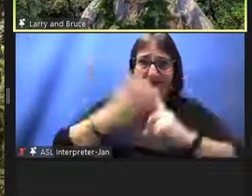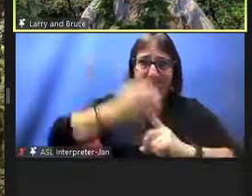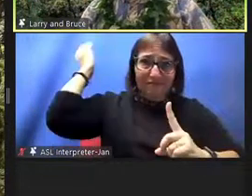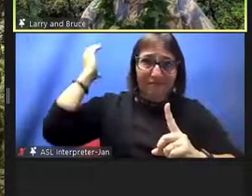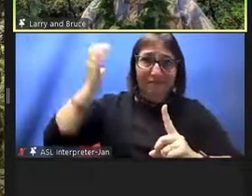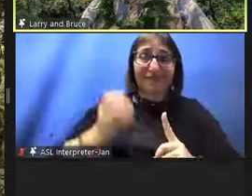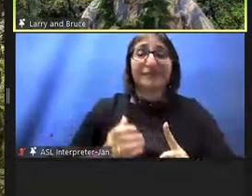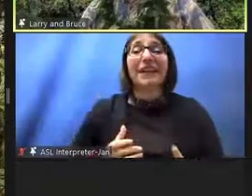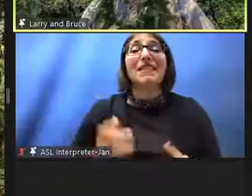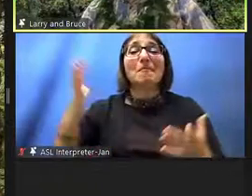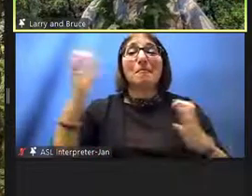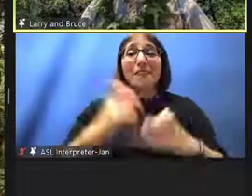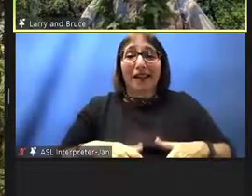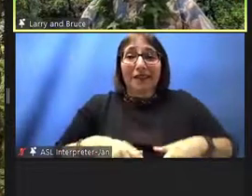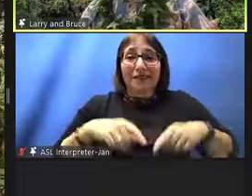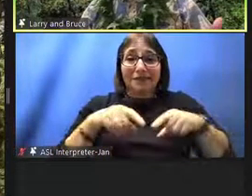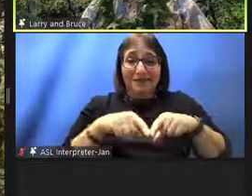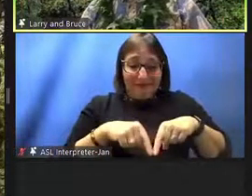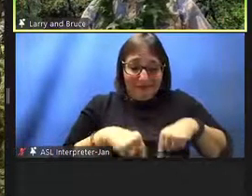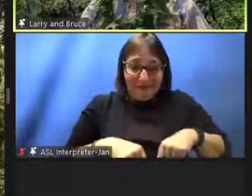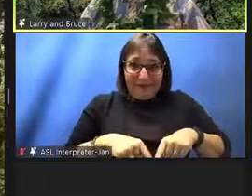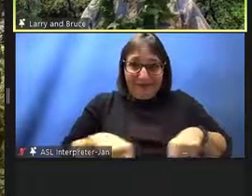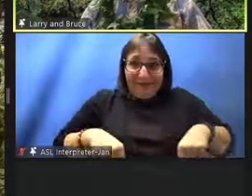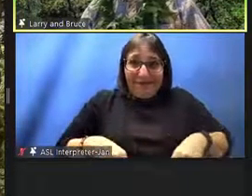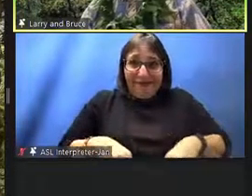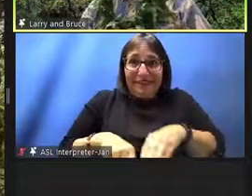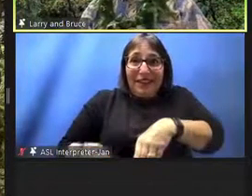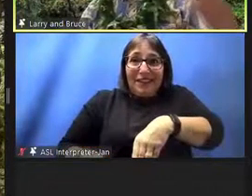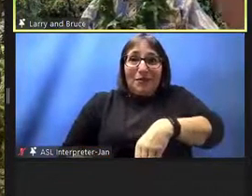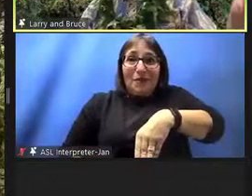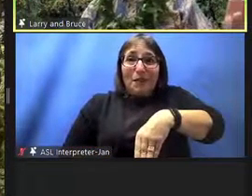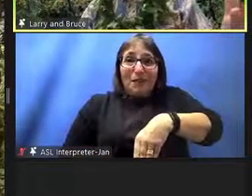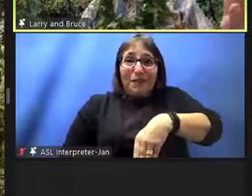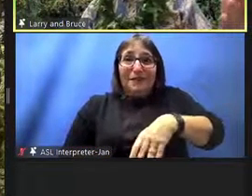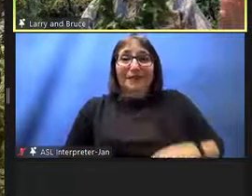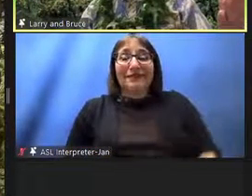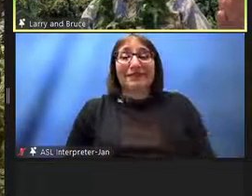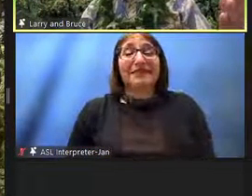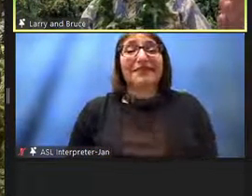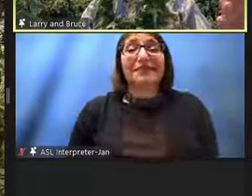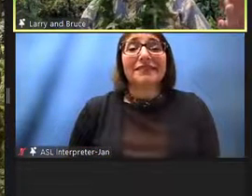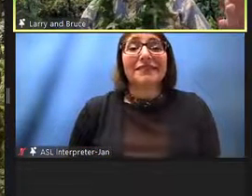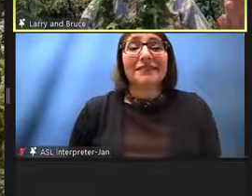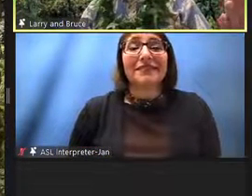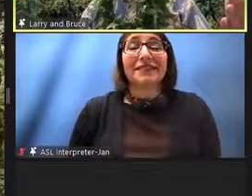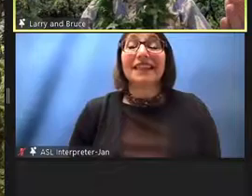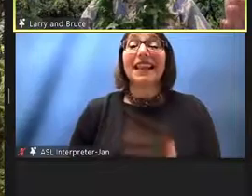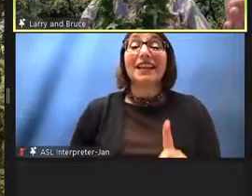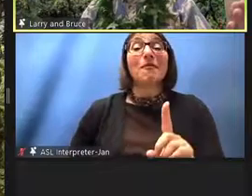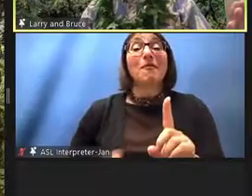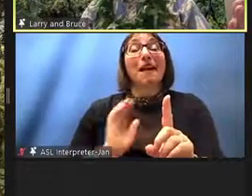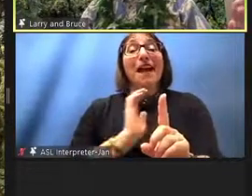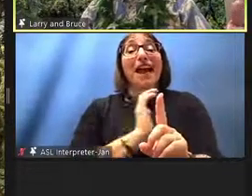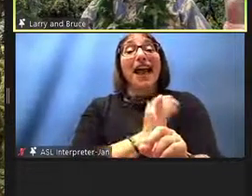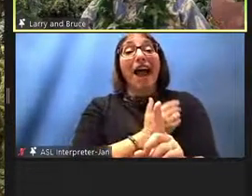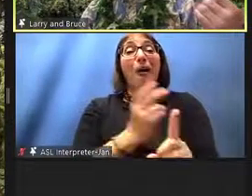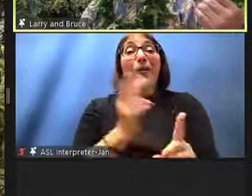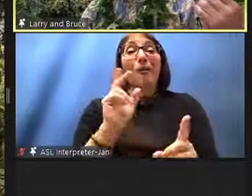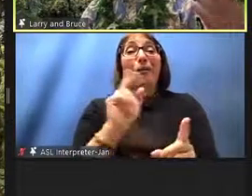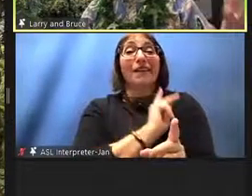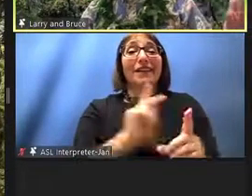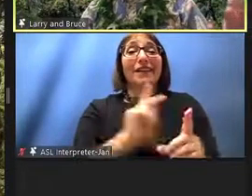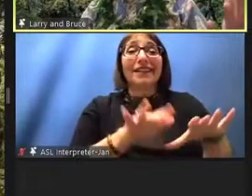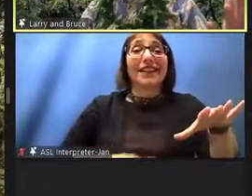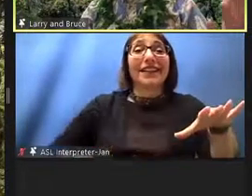his loincloth so i was going to say our our kingdom happened to move from